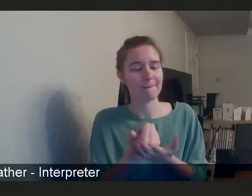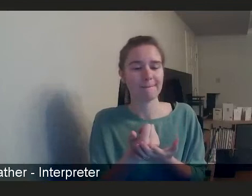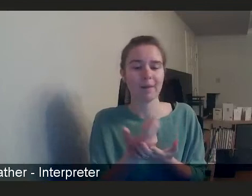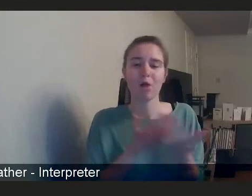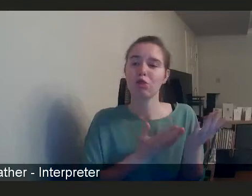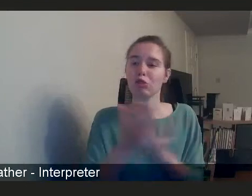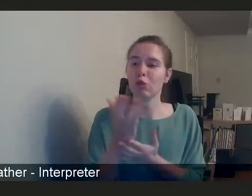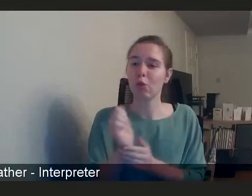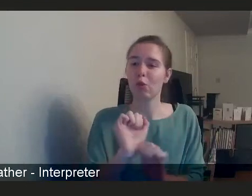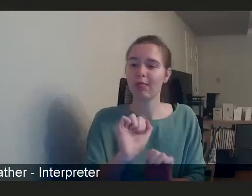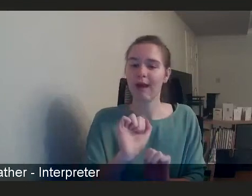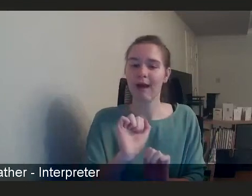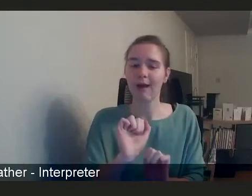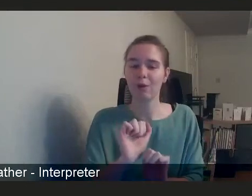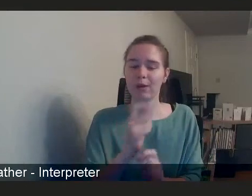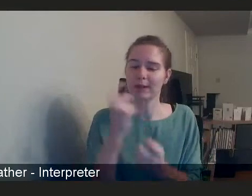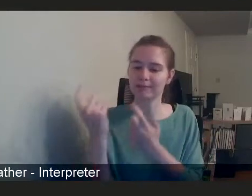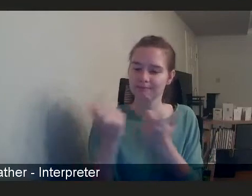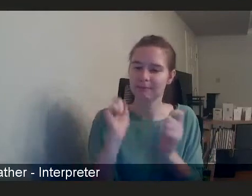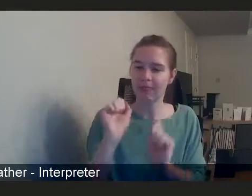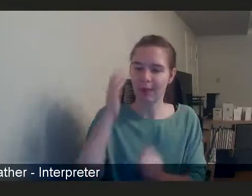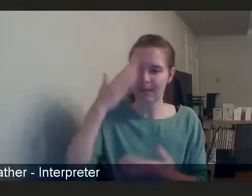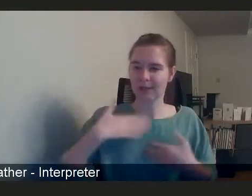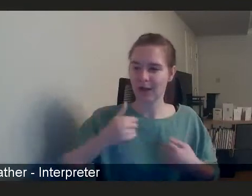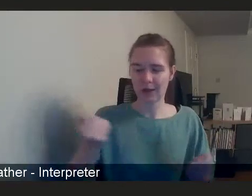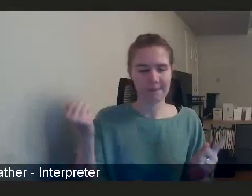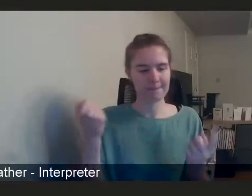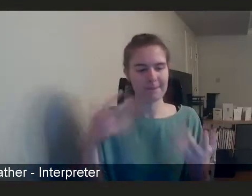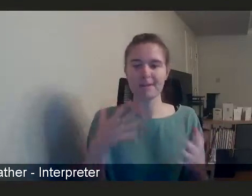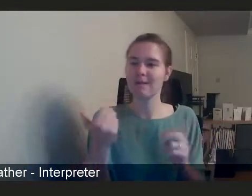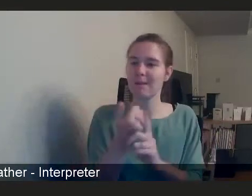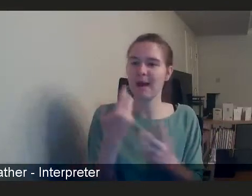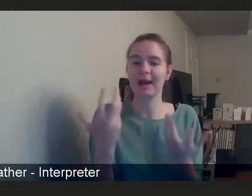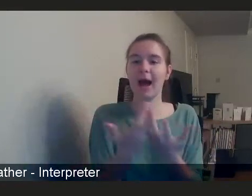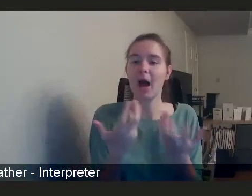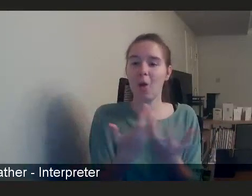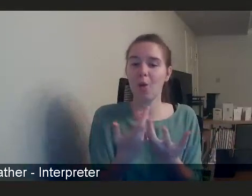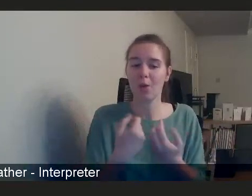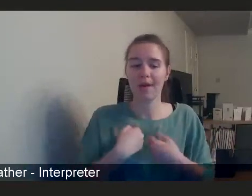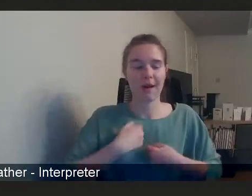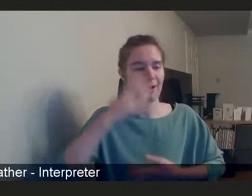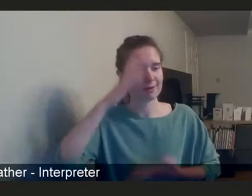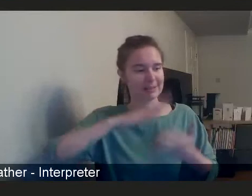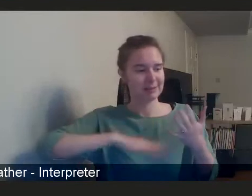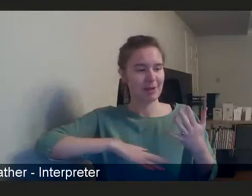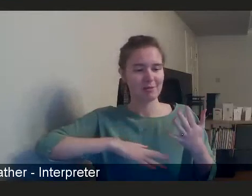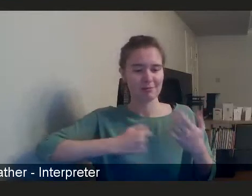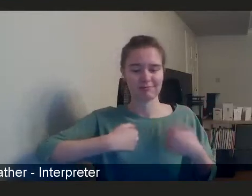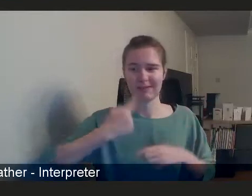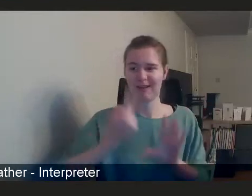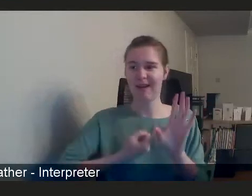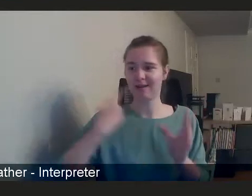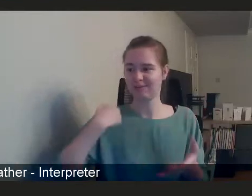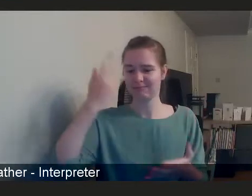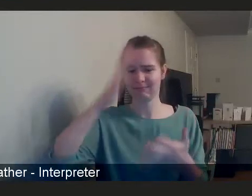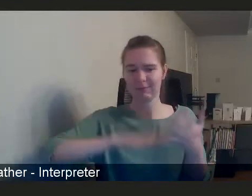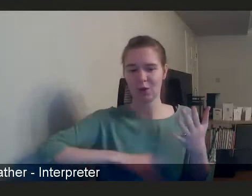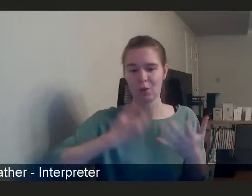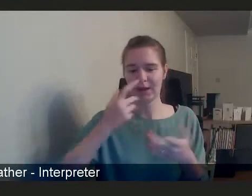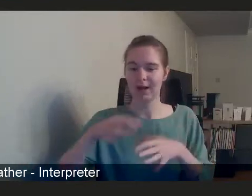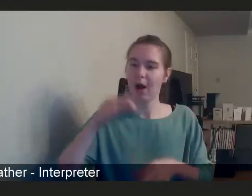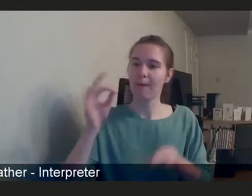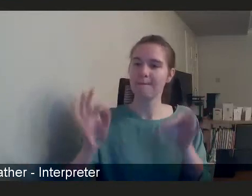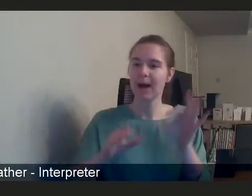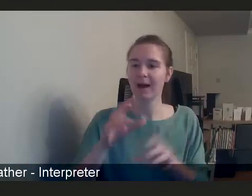experience how their mental health has been impacted. And using our experience, years of experience, we can begin to unpick some of the trauma